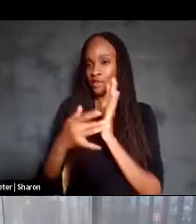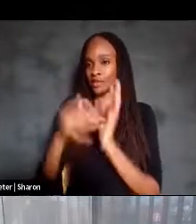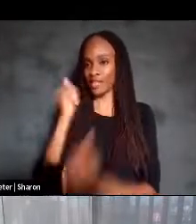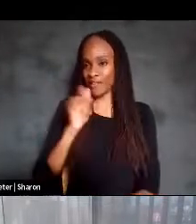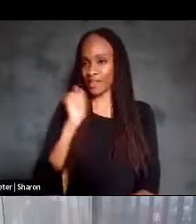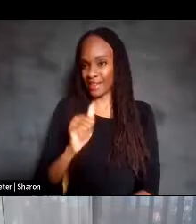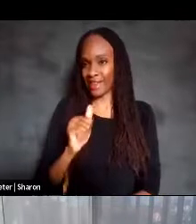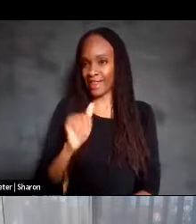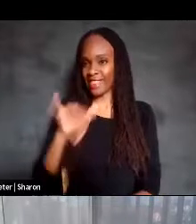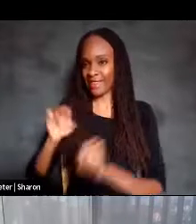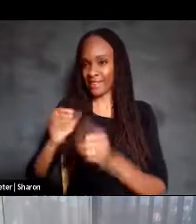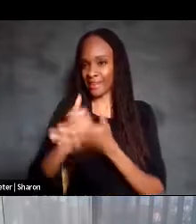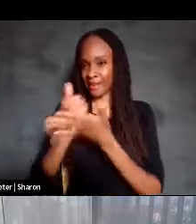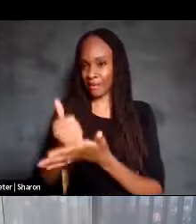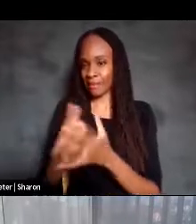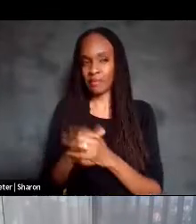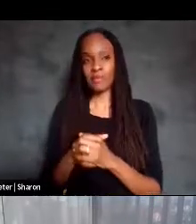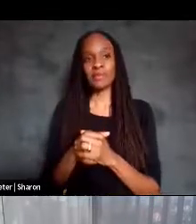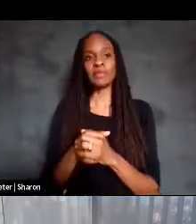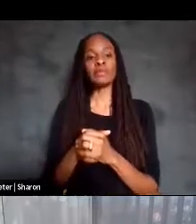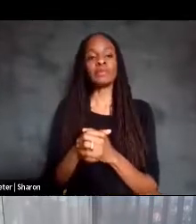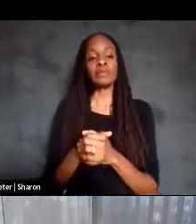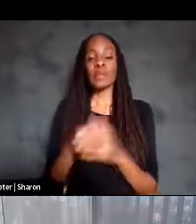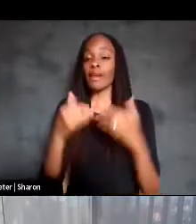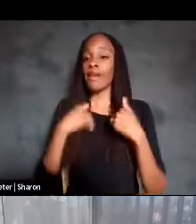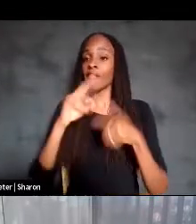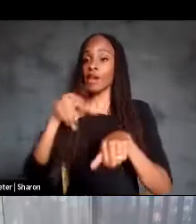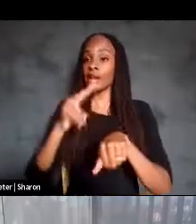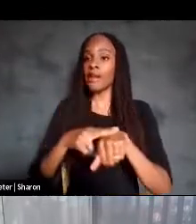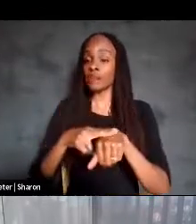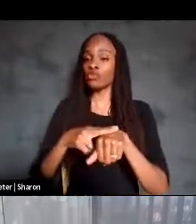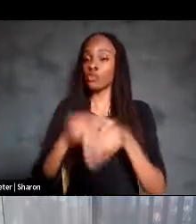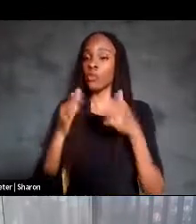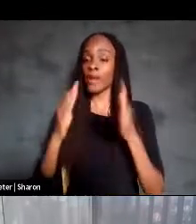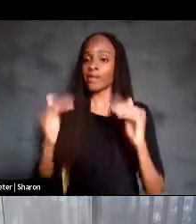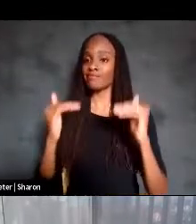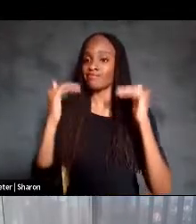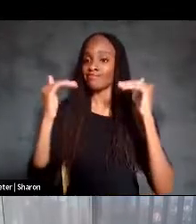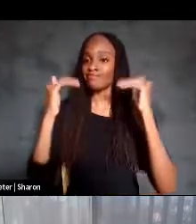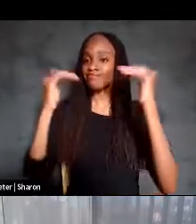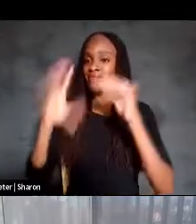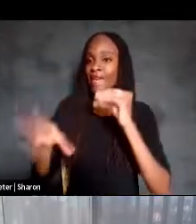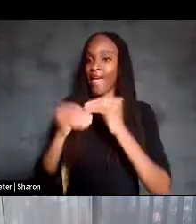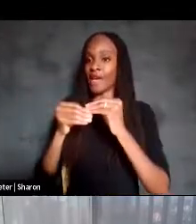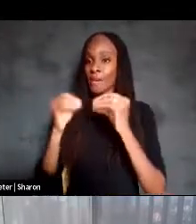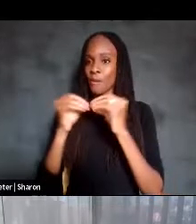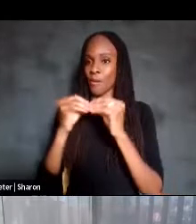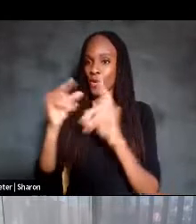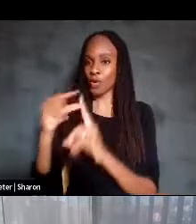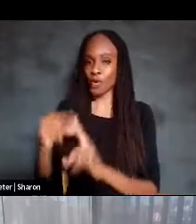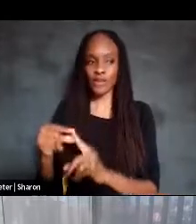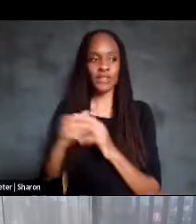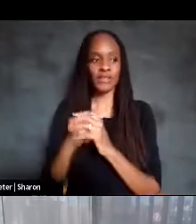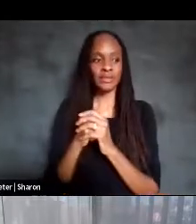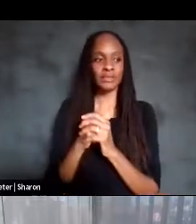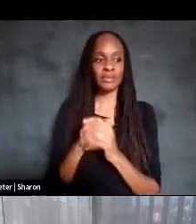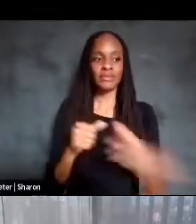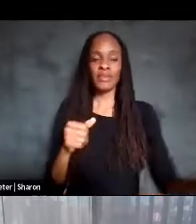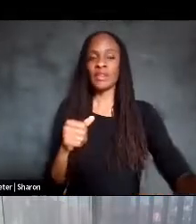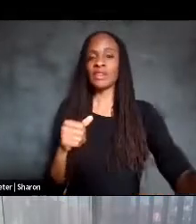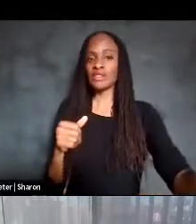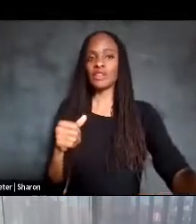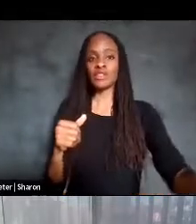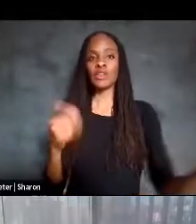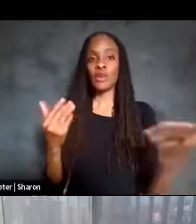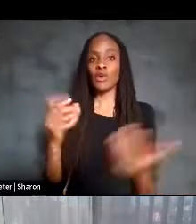So there is a natural way to scale up to tons and tons of words and one that's already being extensively used in assistive technology and that is spelling.